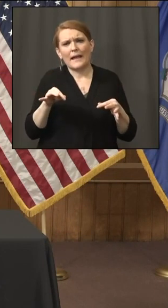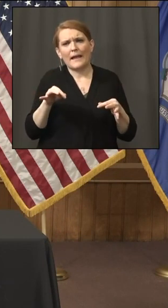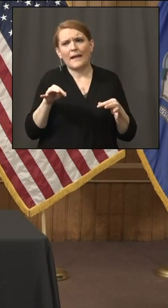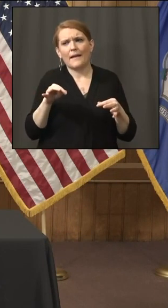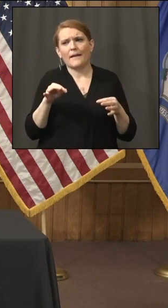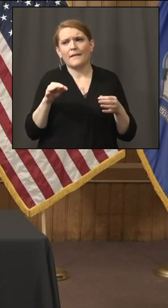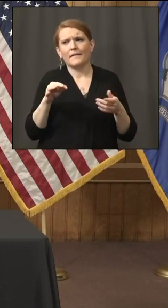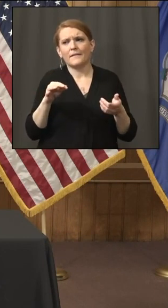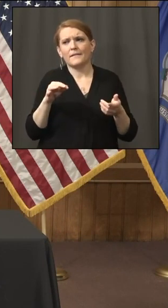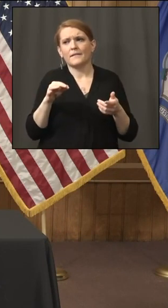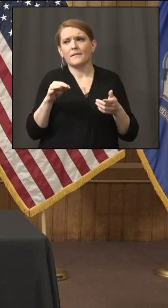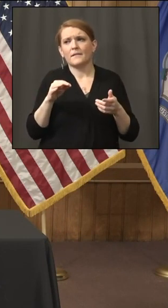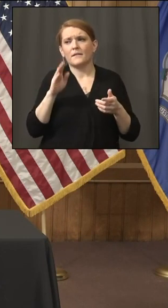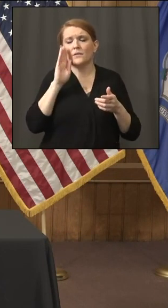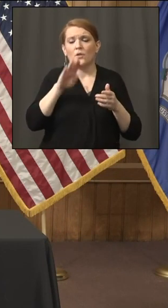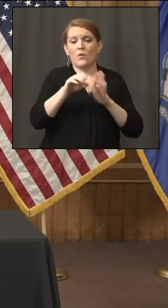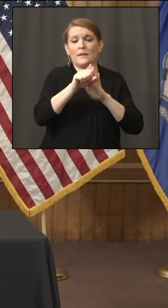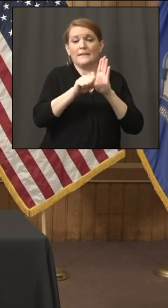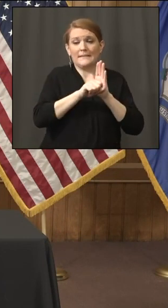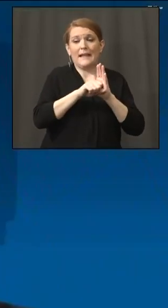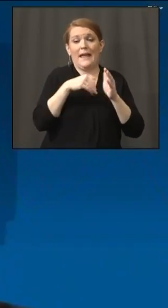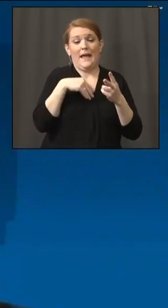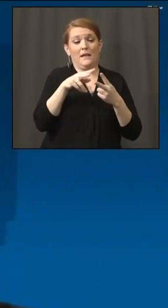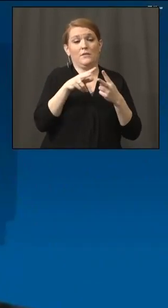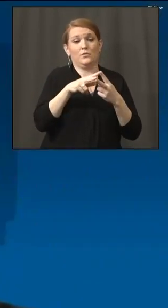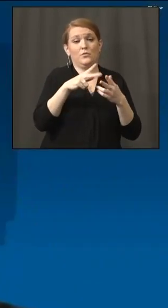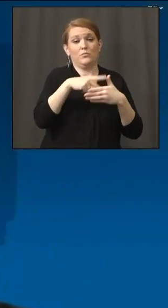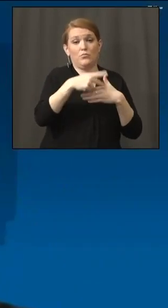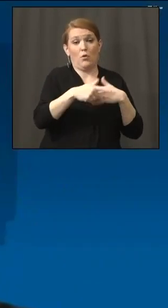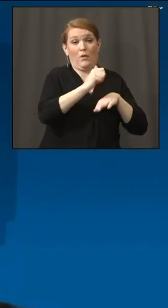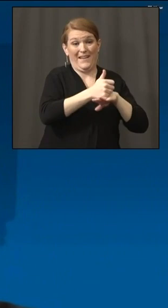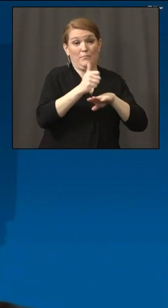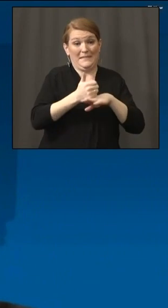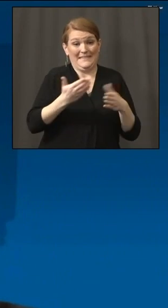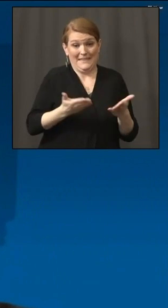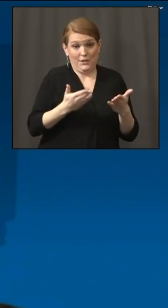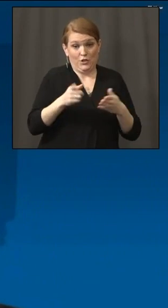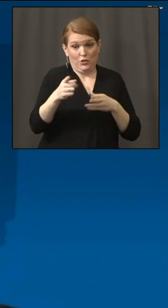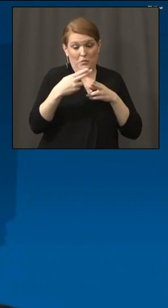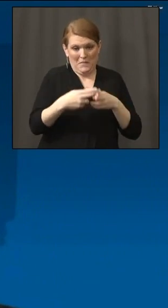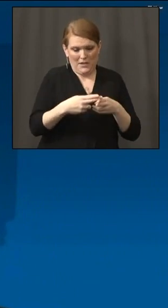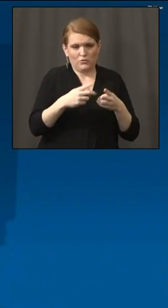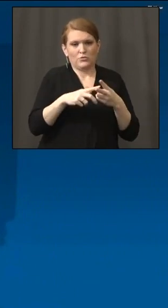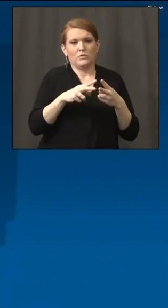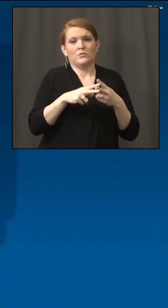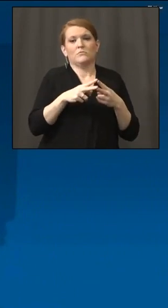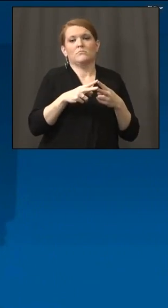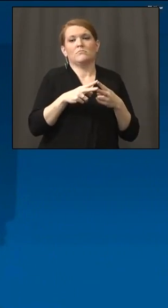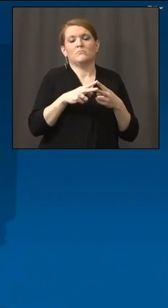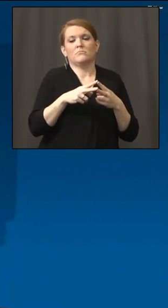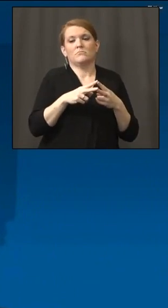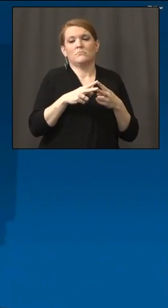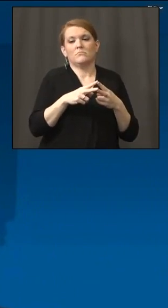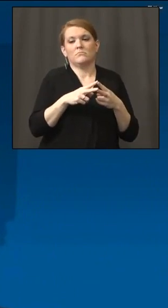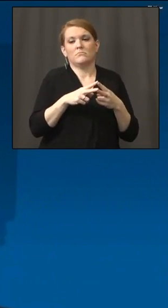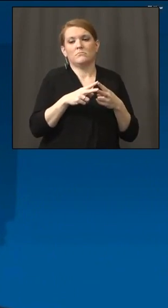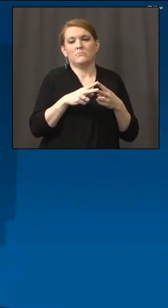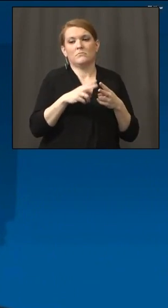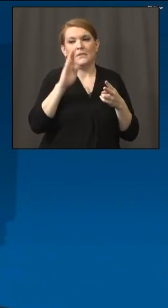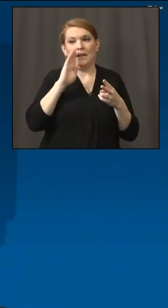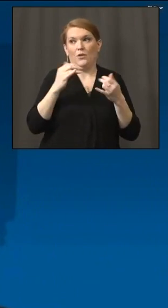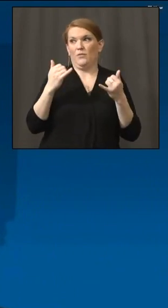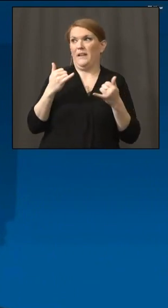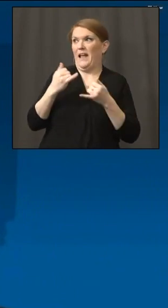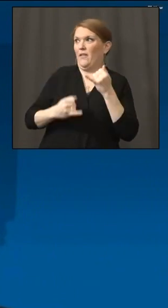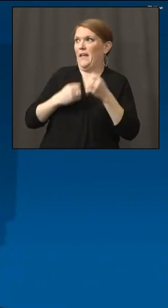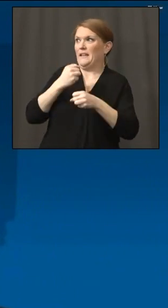you know, doing these new business, the two business programs you mentioned. I know that with the end of the year approaching, it seems like a lot is happening at once between